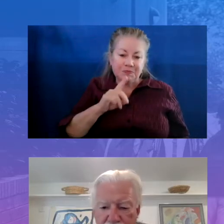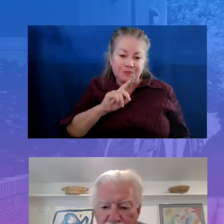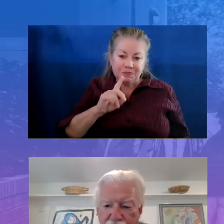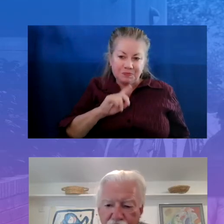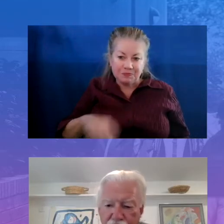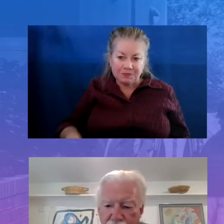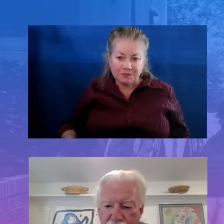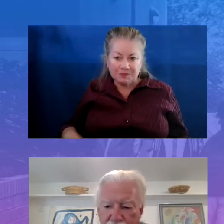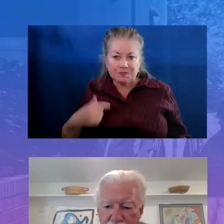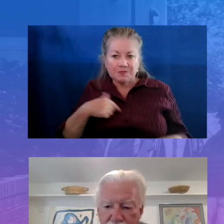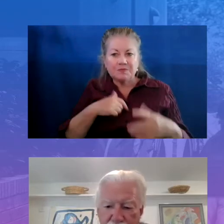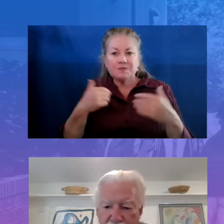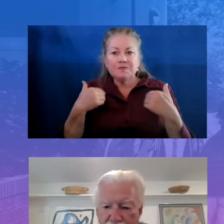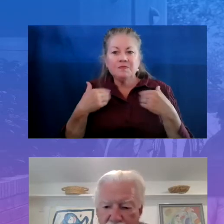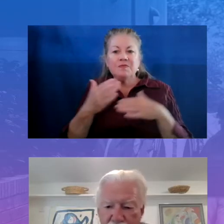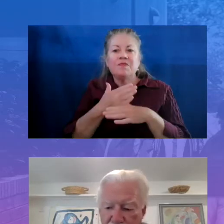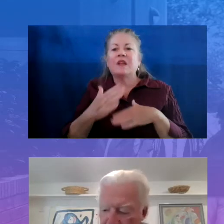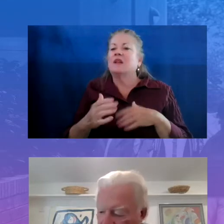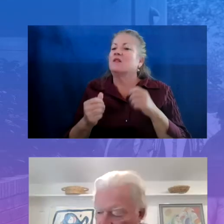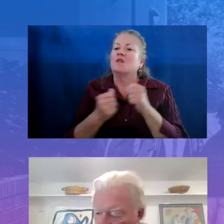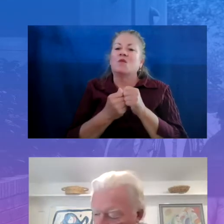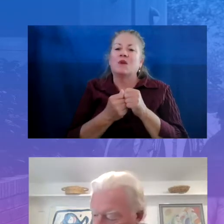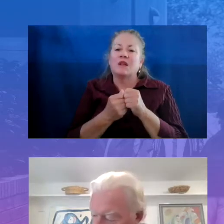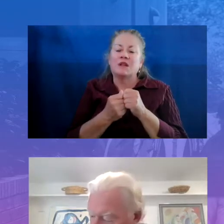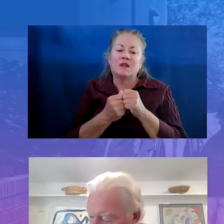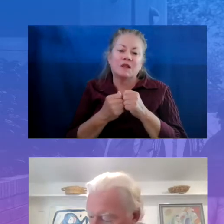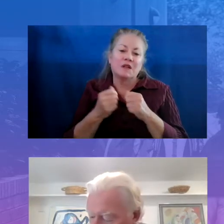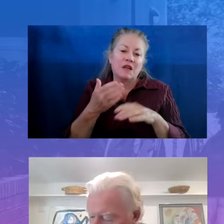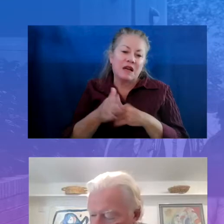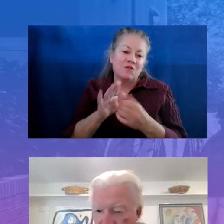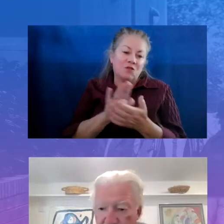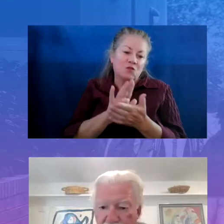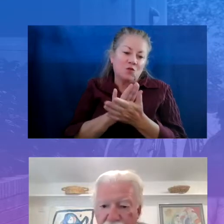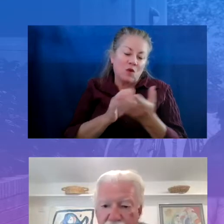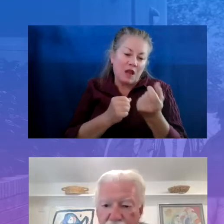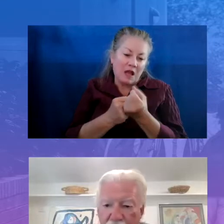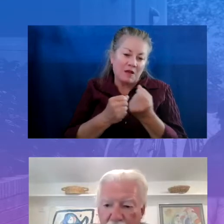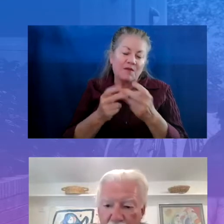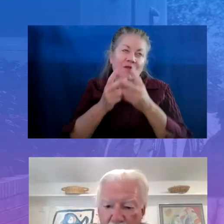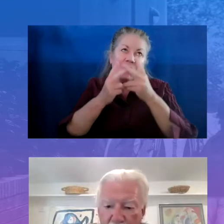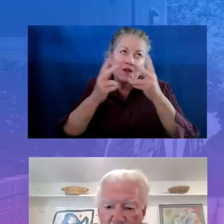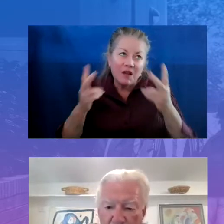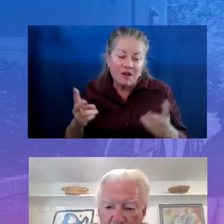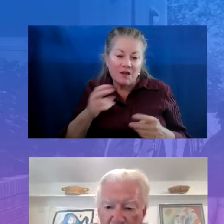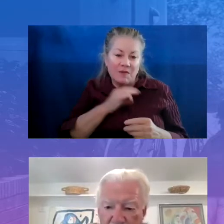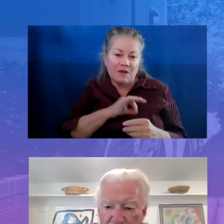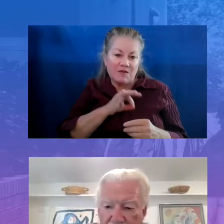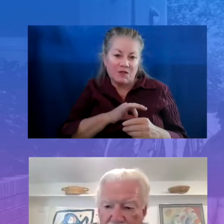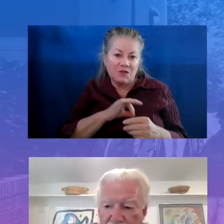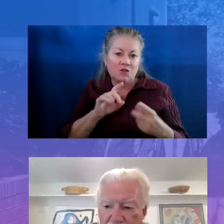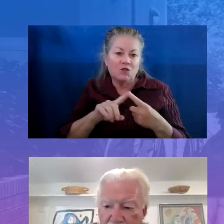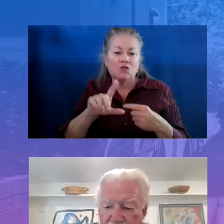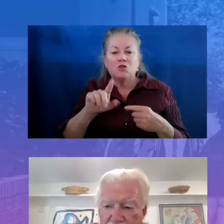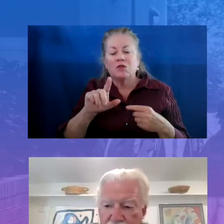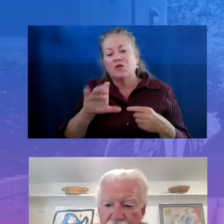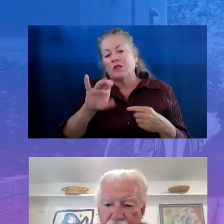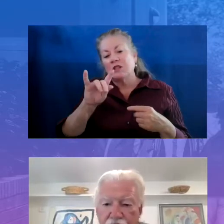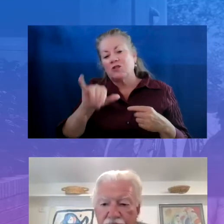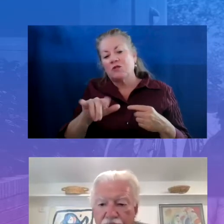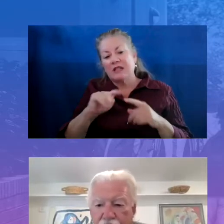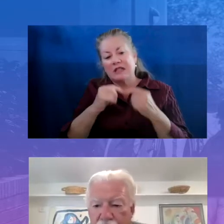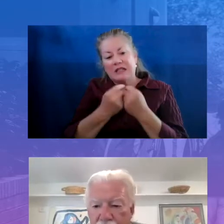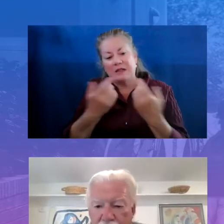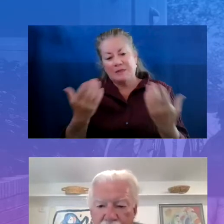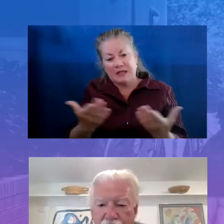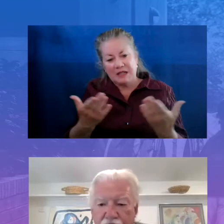with the After-School Alliance. They've been very beneficial to the 21st Century team here and just